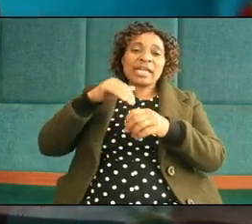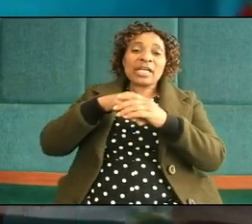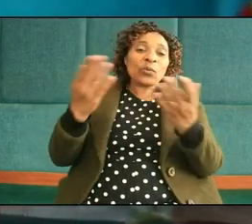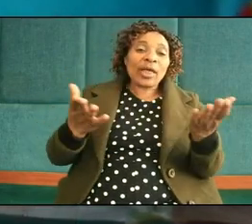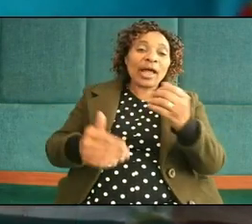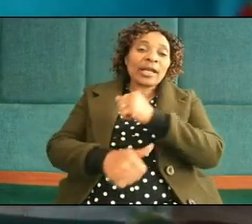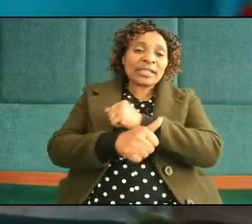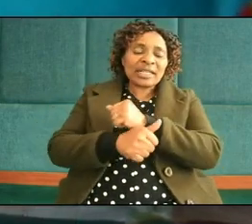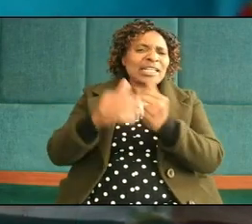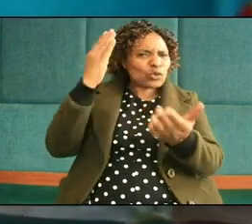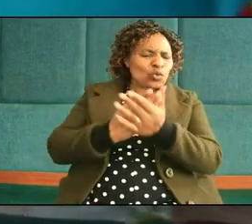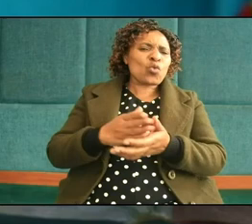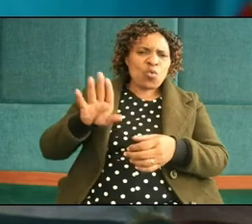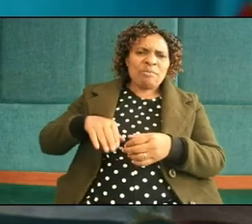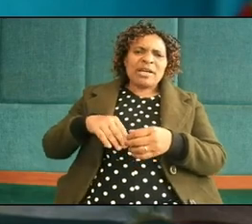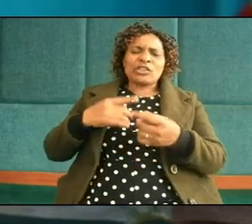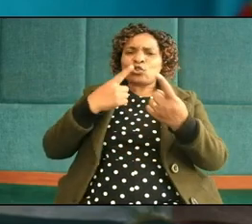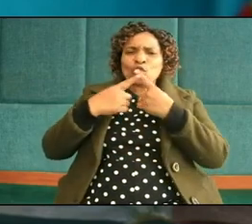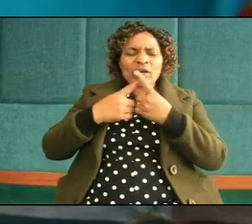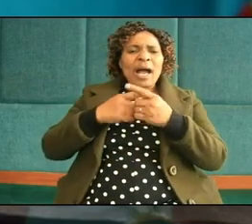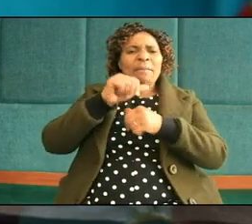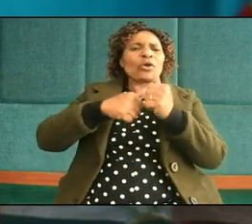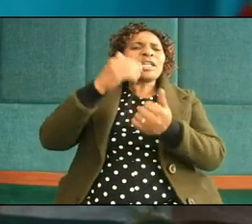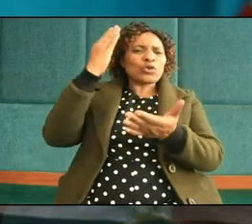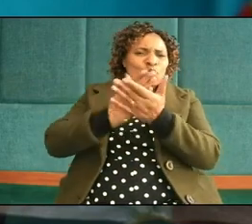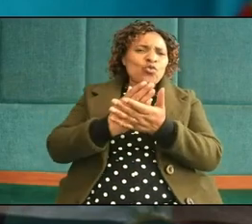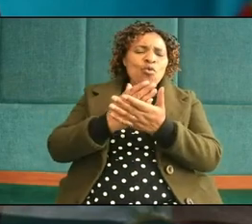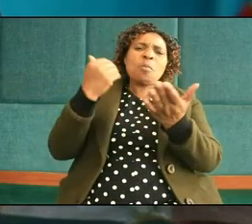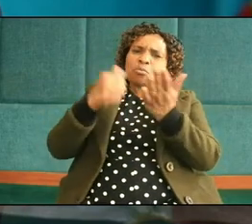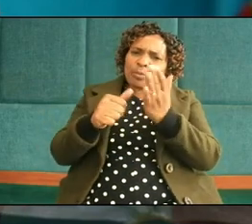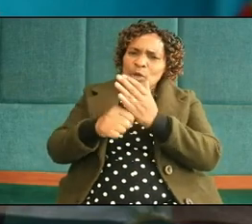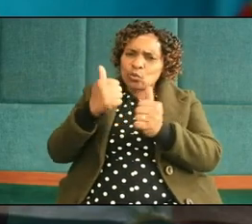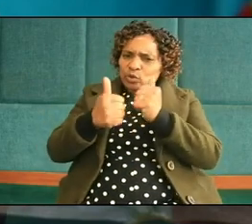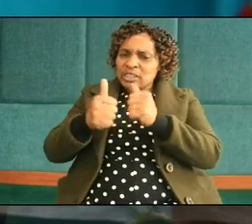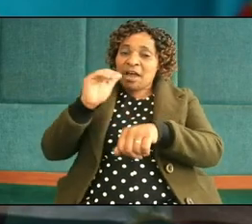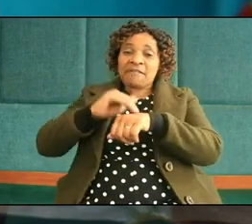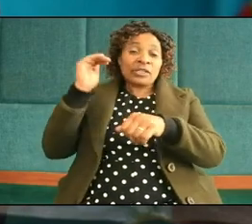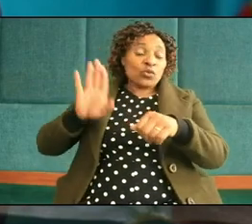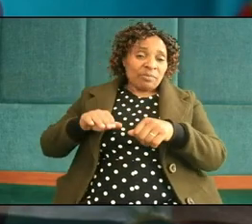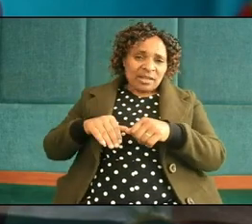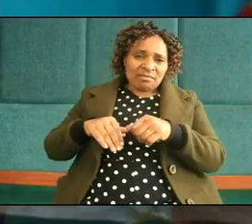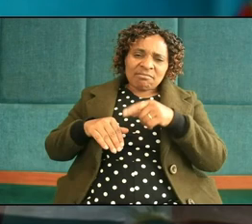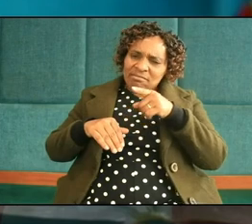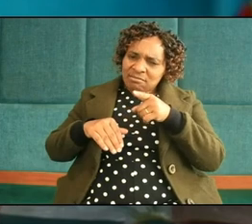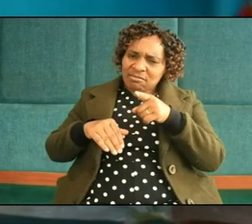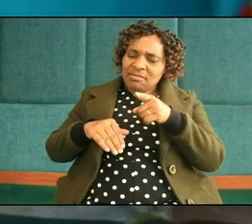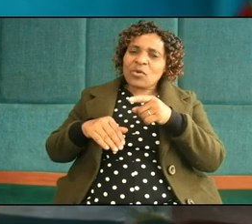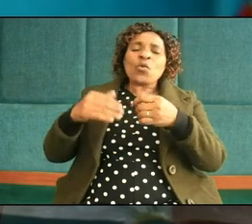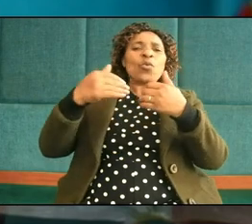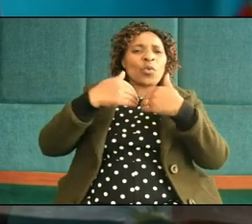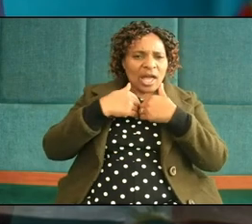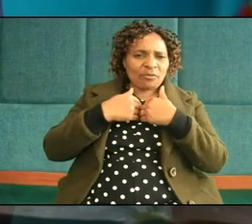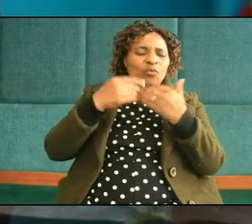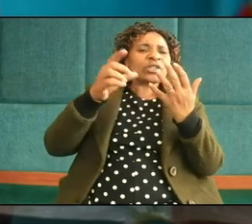real women talk about real issues that affect women what audit we have